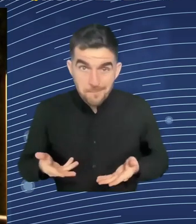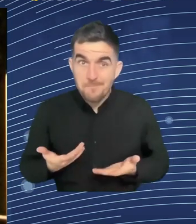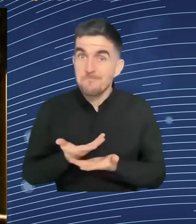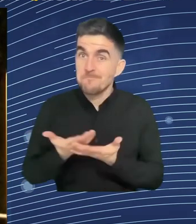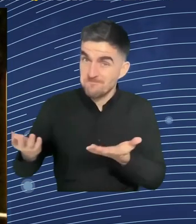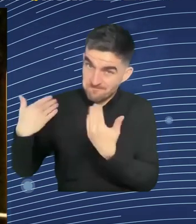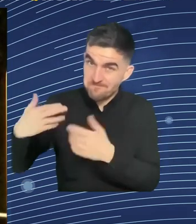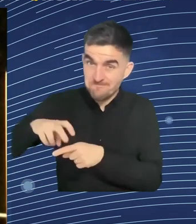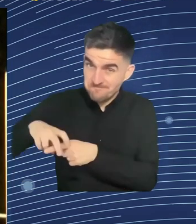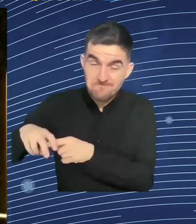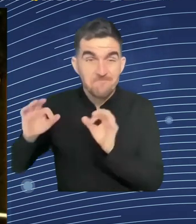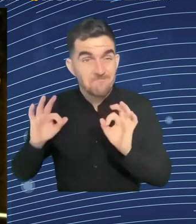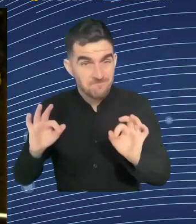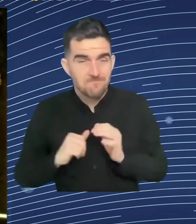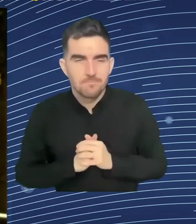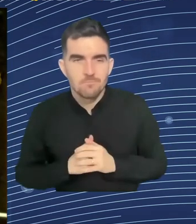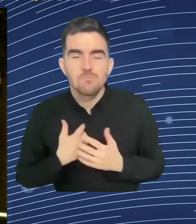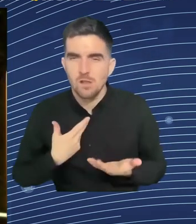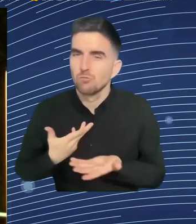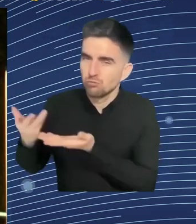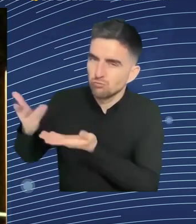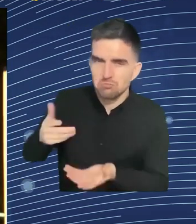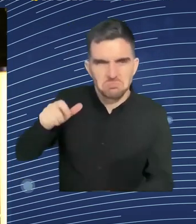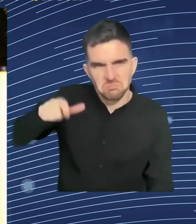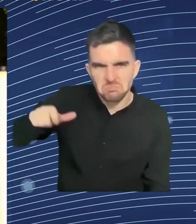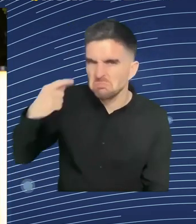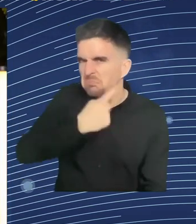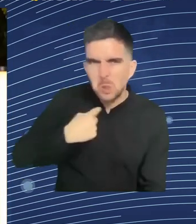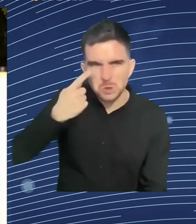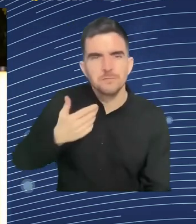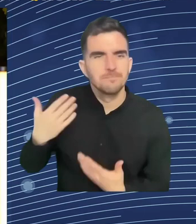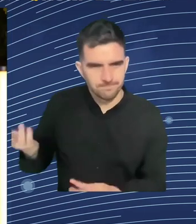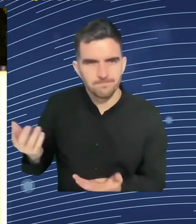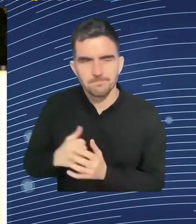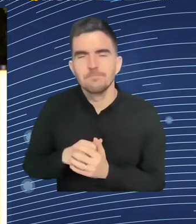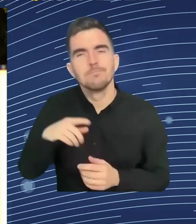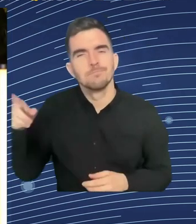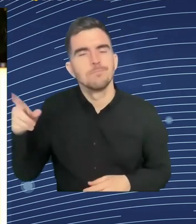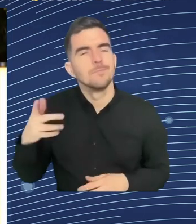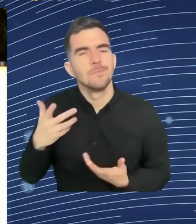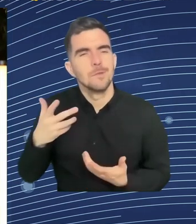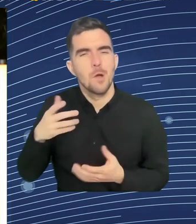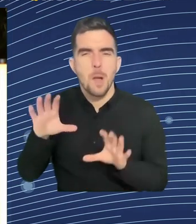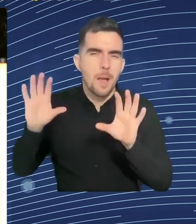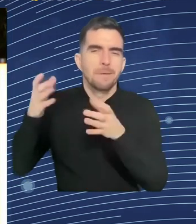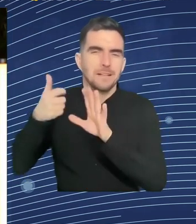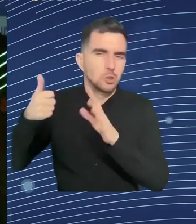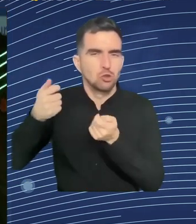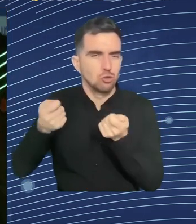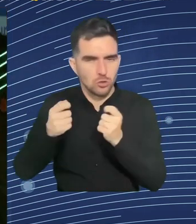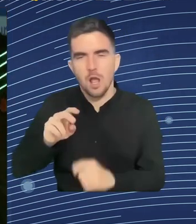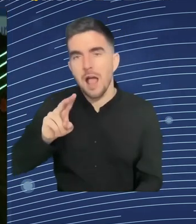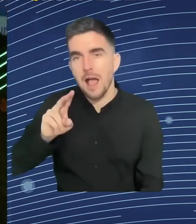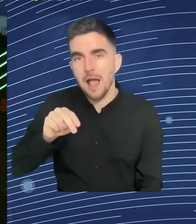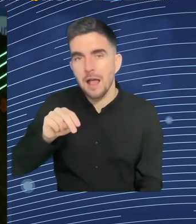and Social Rights. Next to him, over there, is sitting Kim van Sparantak, Member of the European Parliament, Shadow